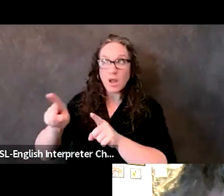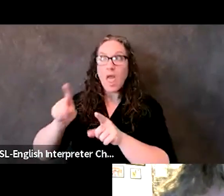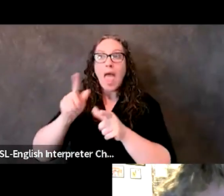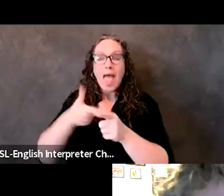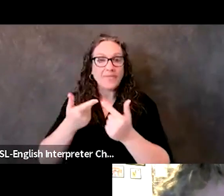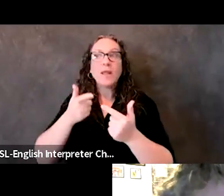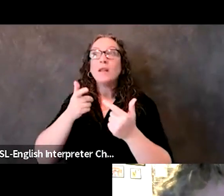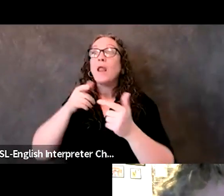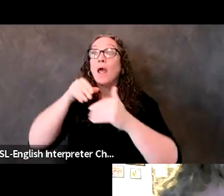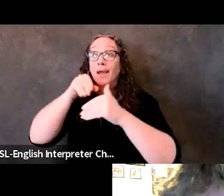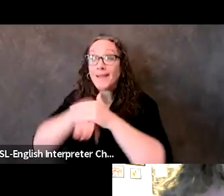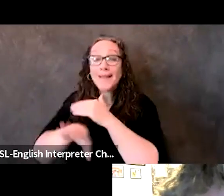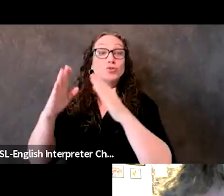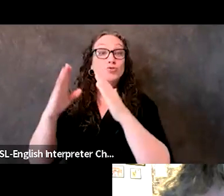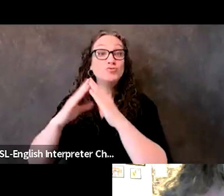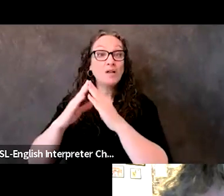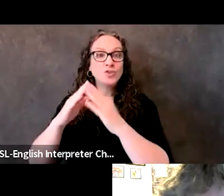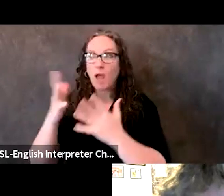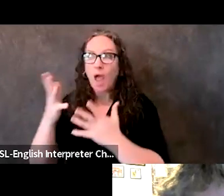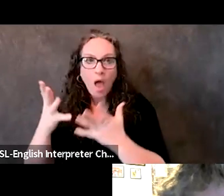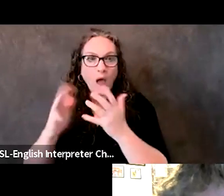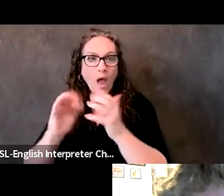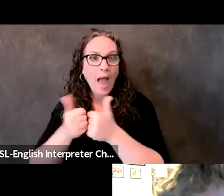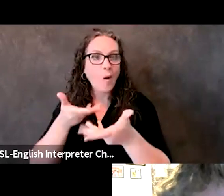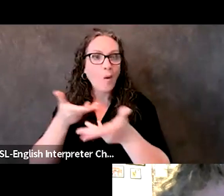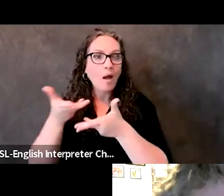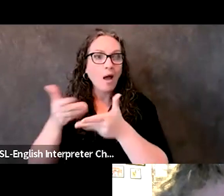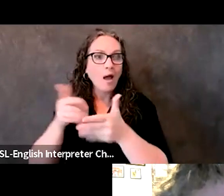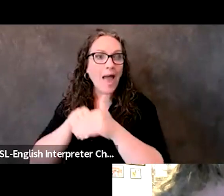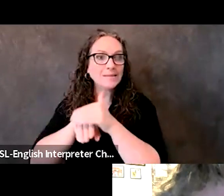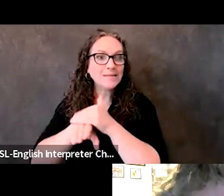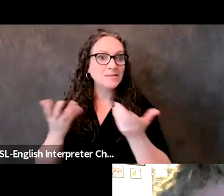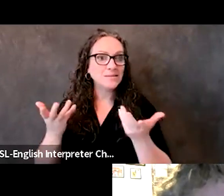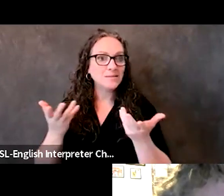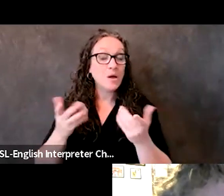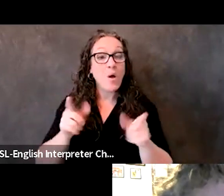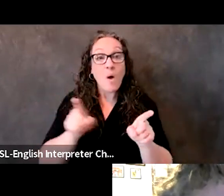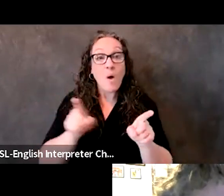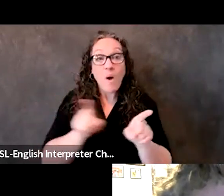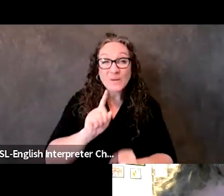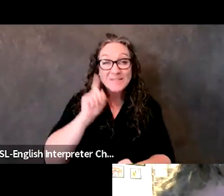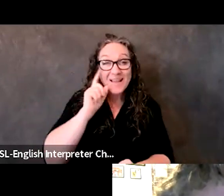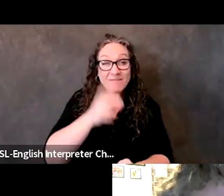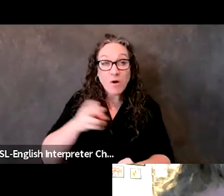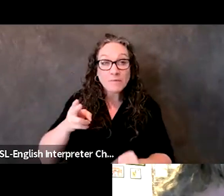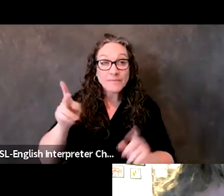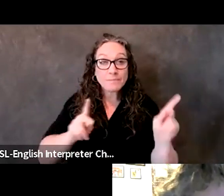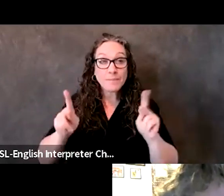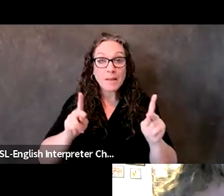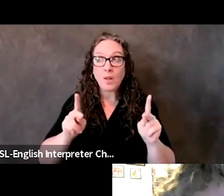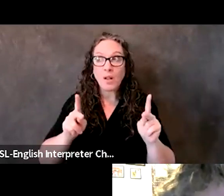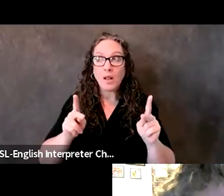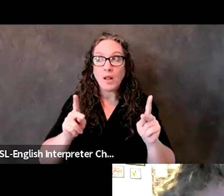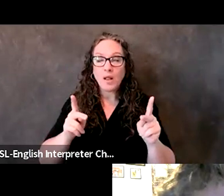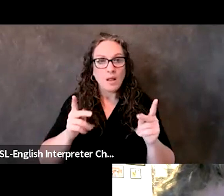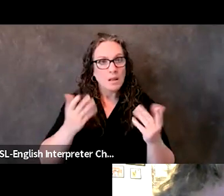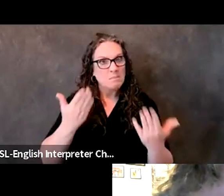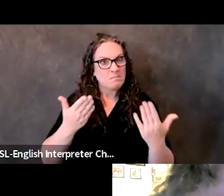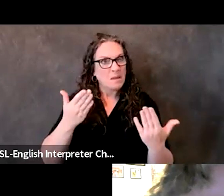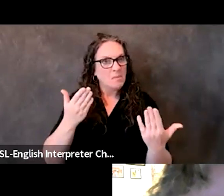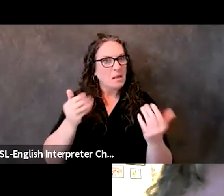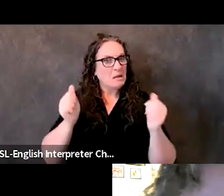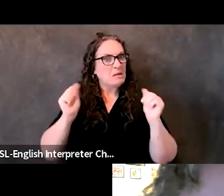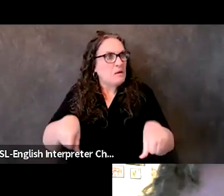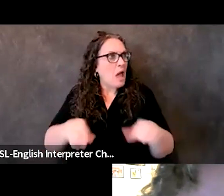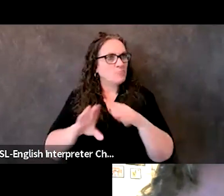shelters. For deaf and hard of hearing, a may also have an inability to evacuate on their own.